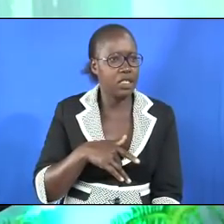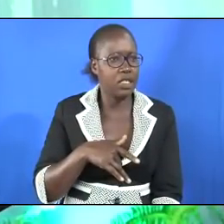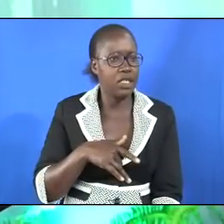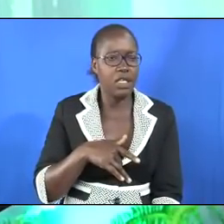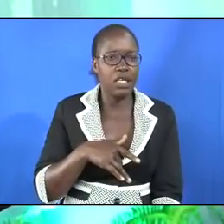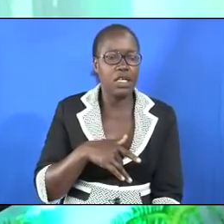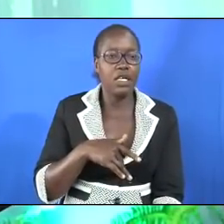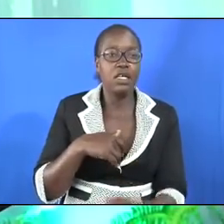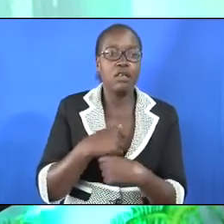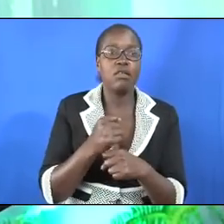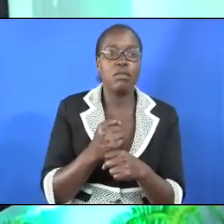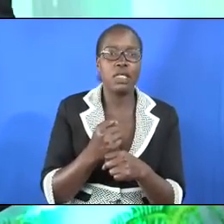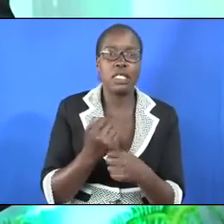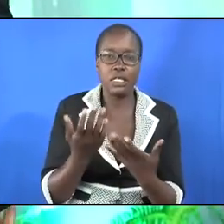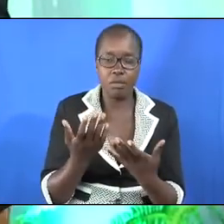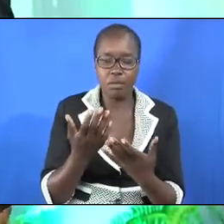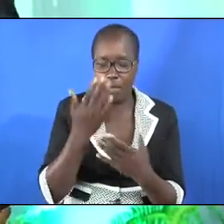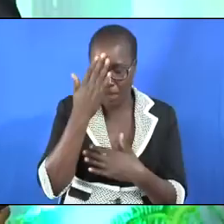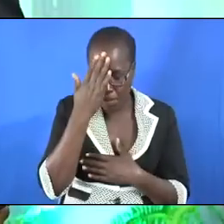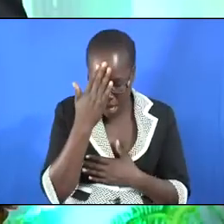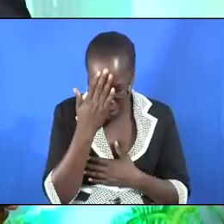keep him humble.